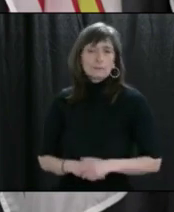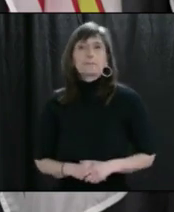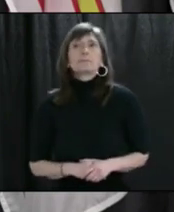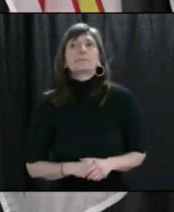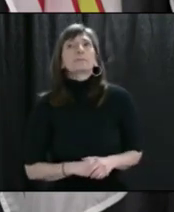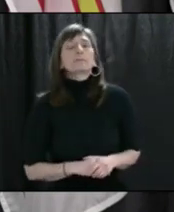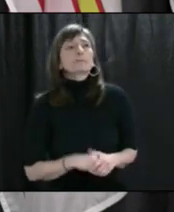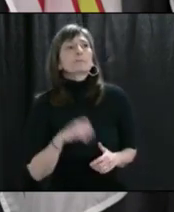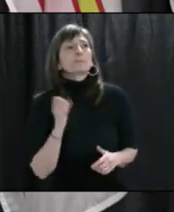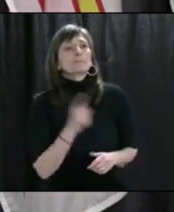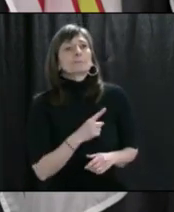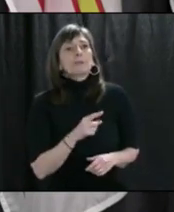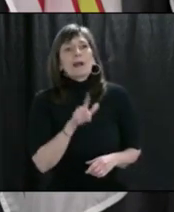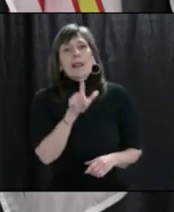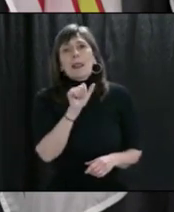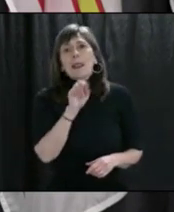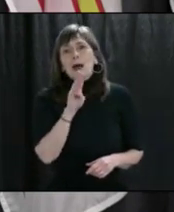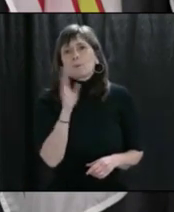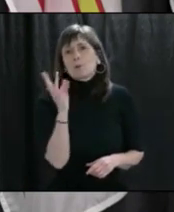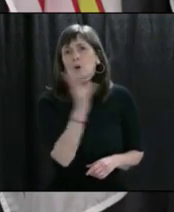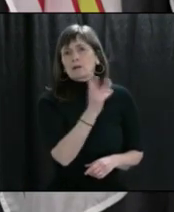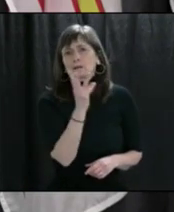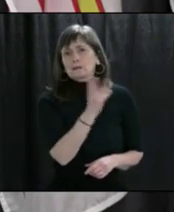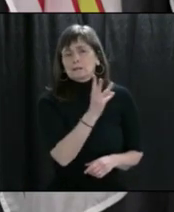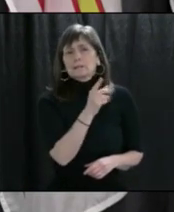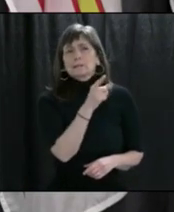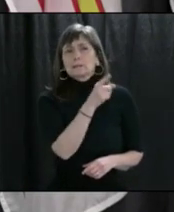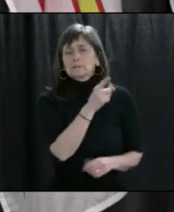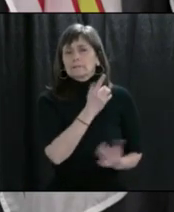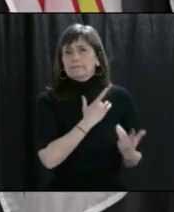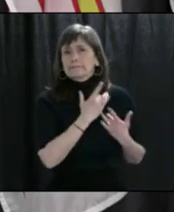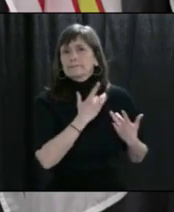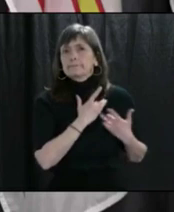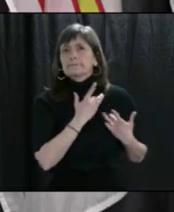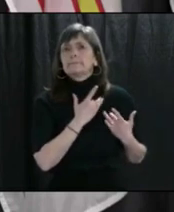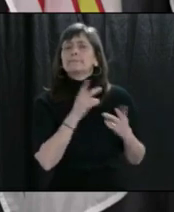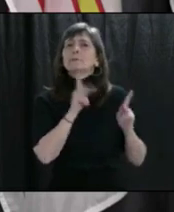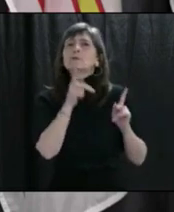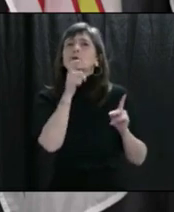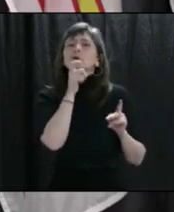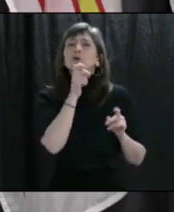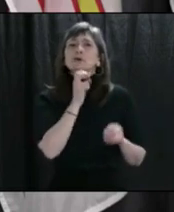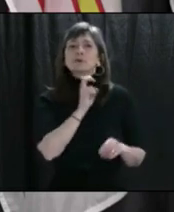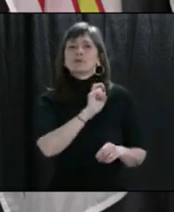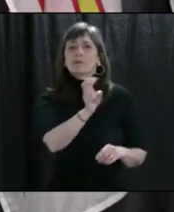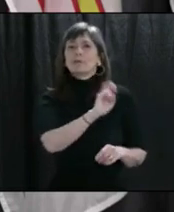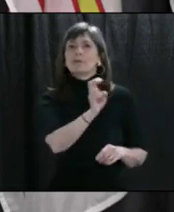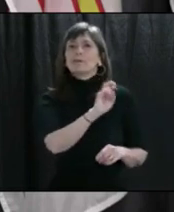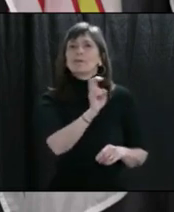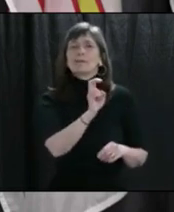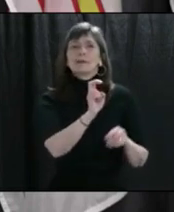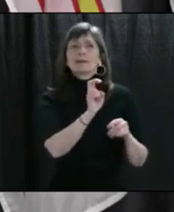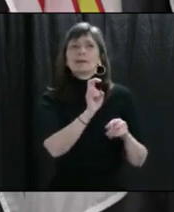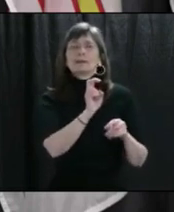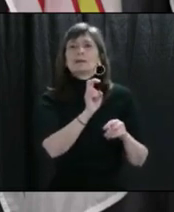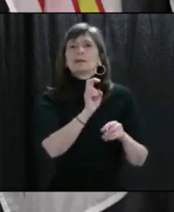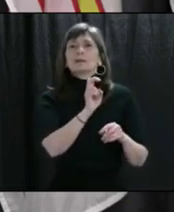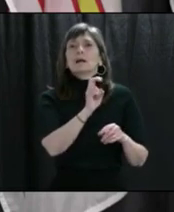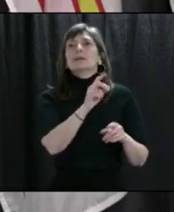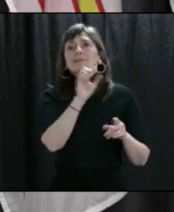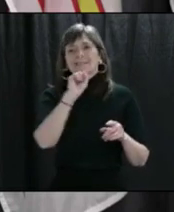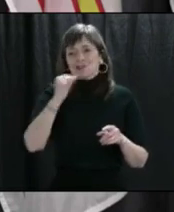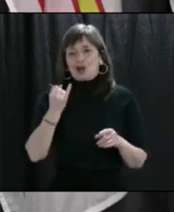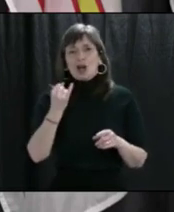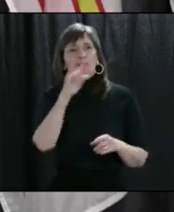People in Labrador West in particular are concerned about the number of people traveling back and forth to the St. John's area where we're seeing the